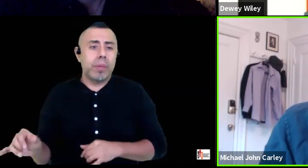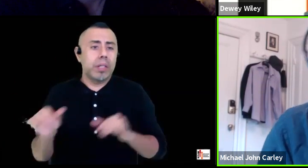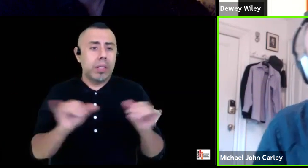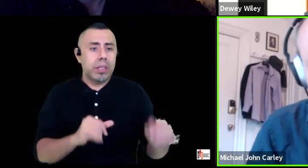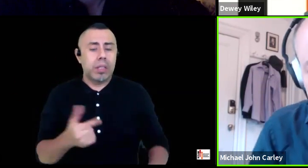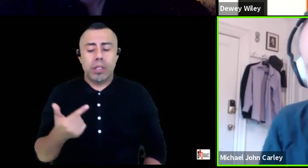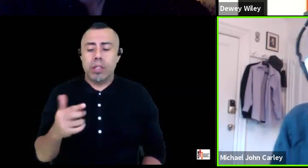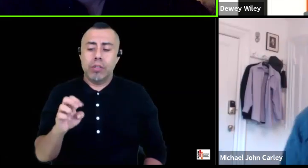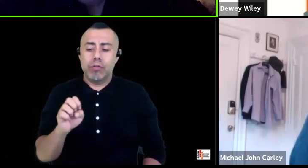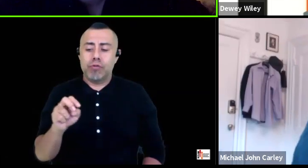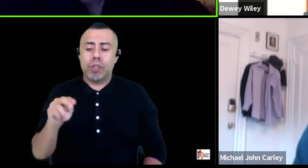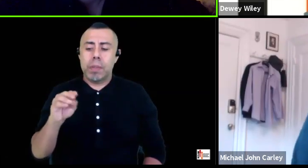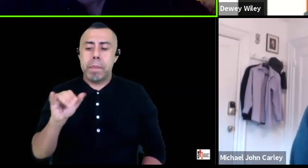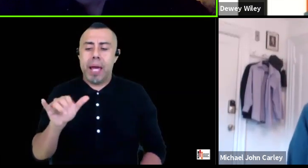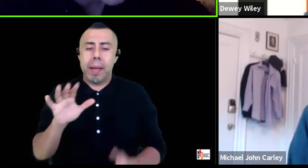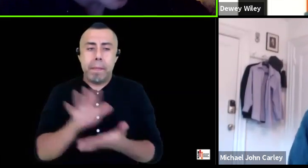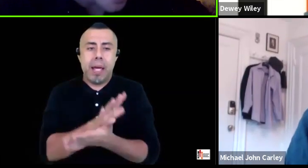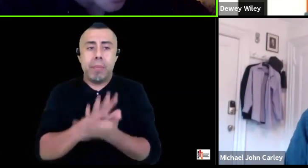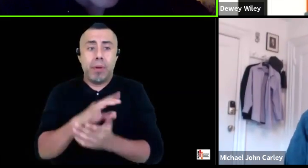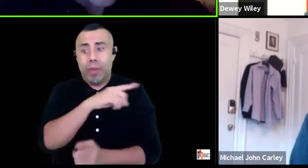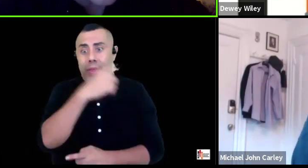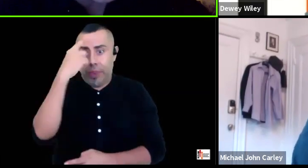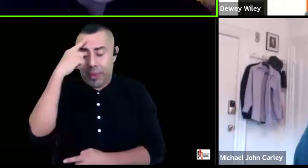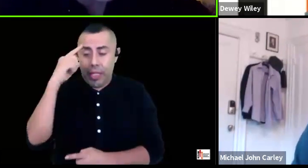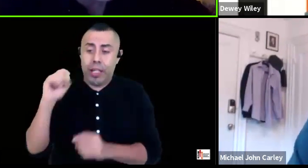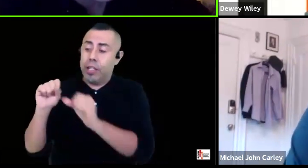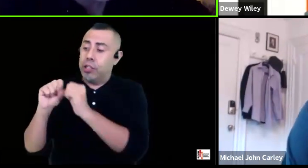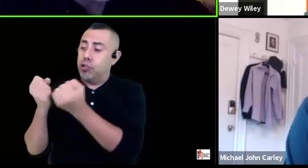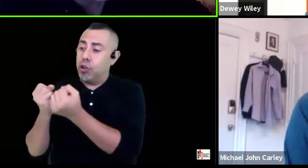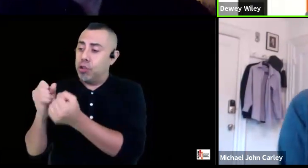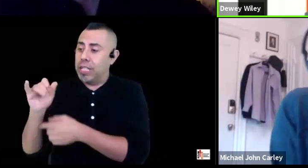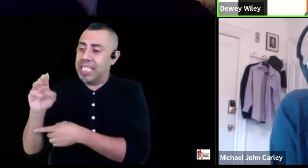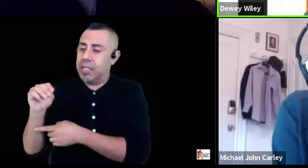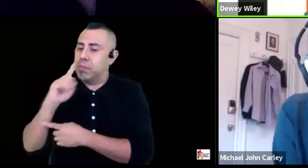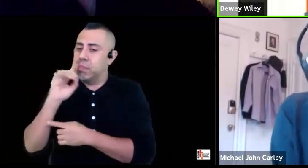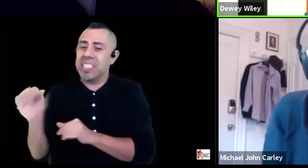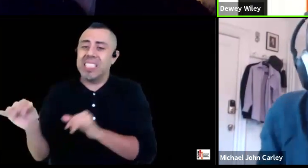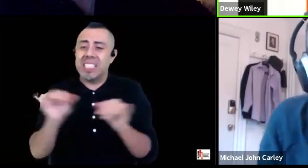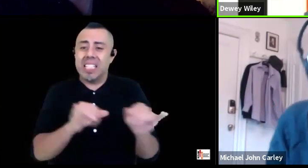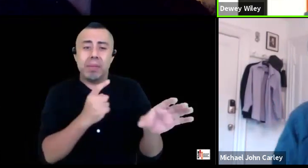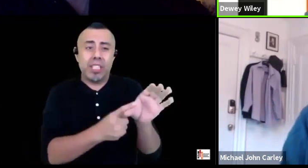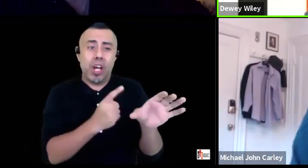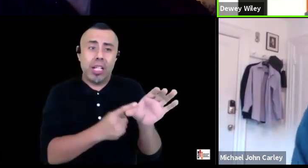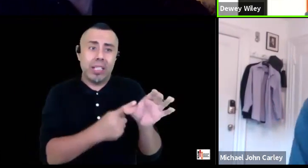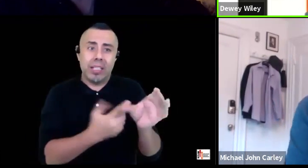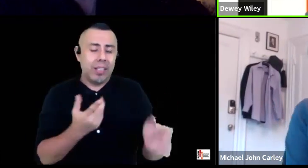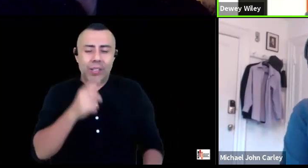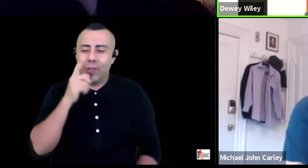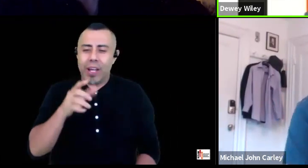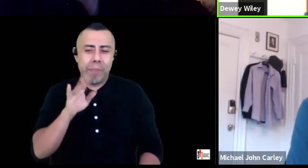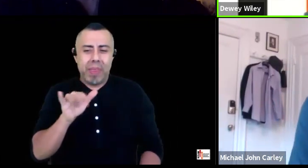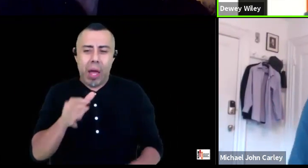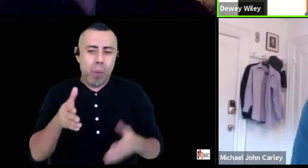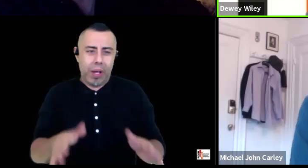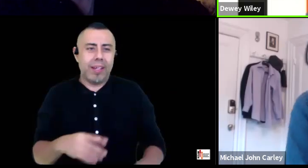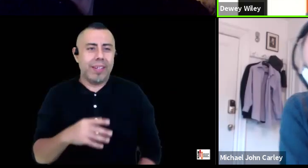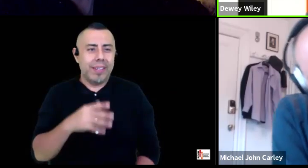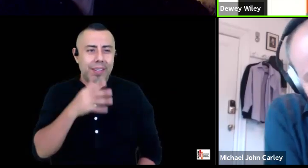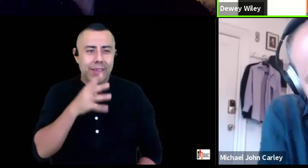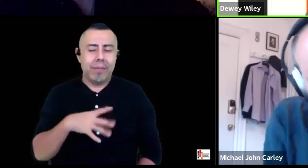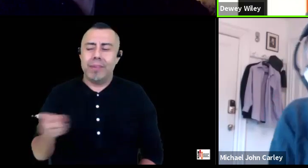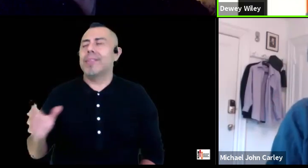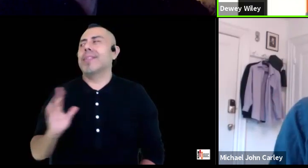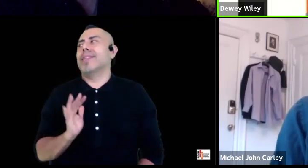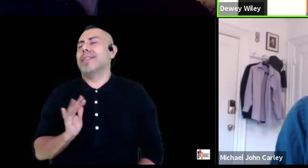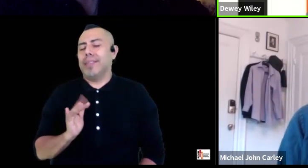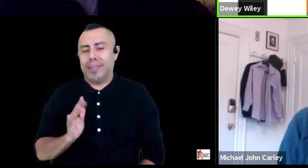as communism nice nice so i i mean i i hope other people pick up this play